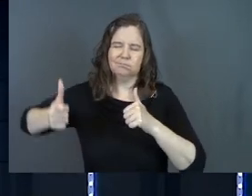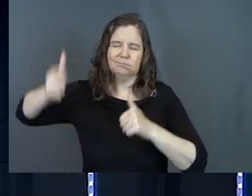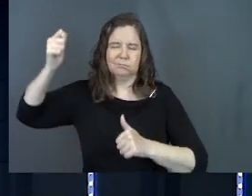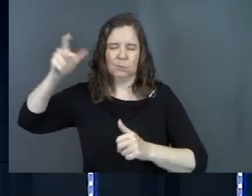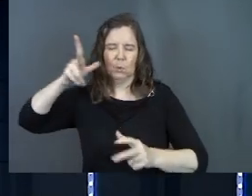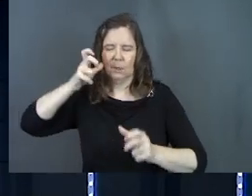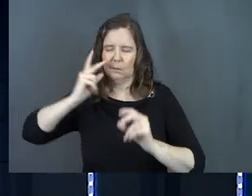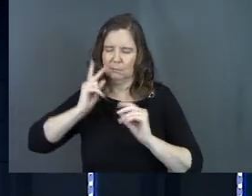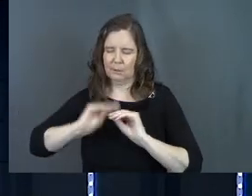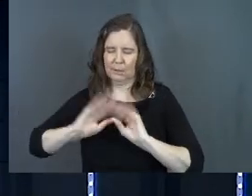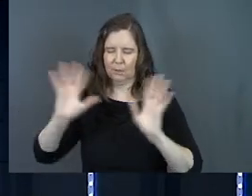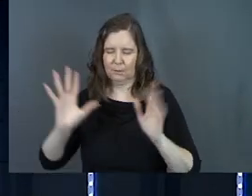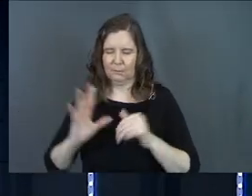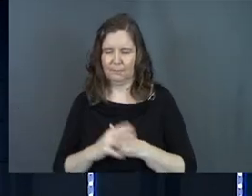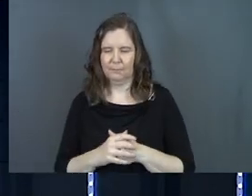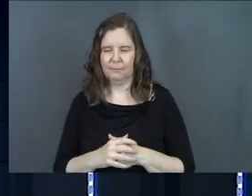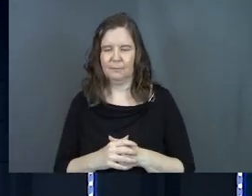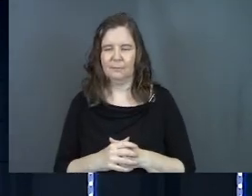volume.